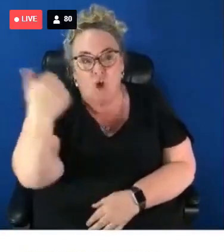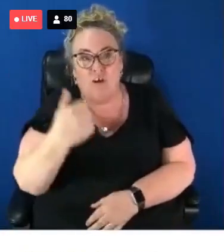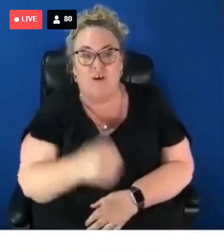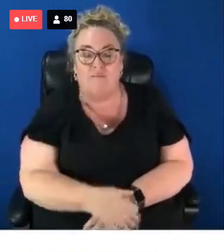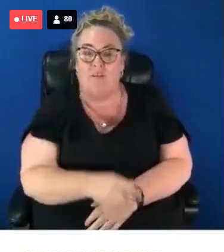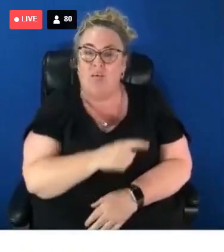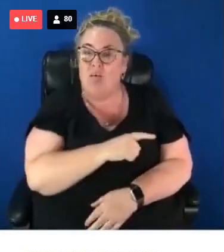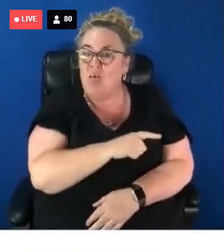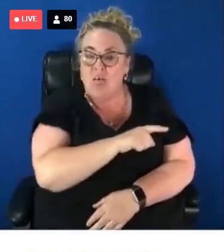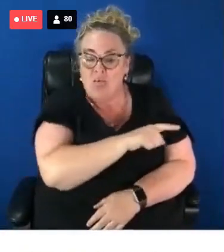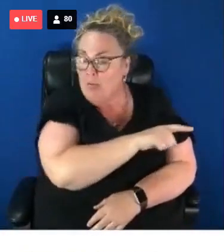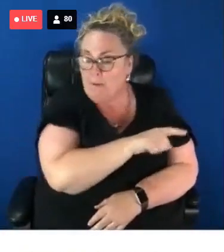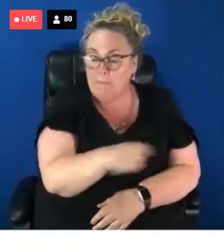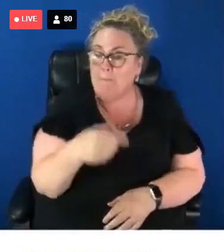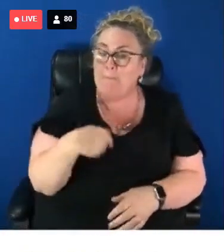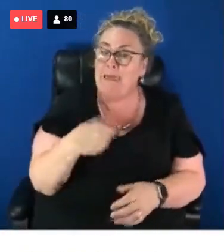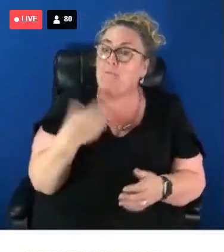scroungers.